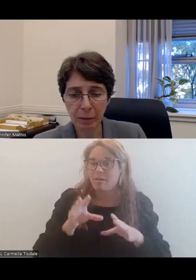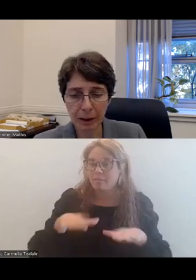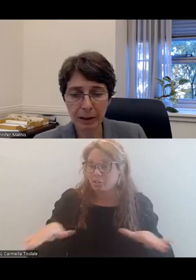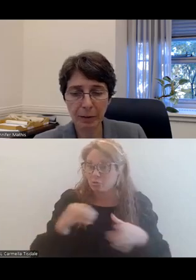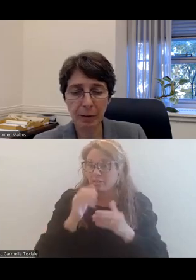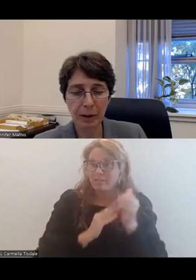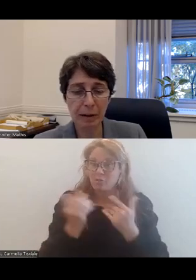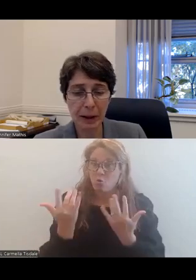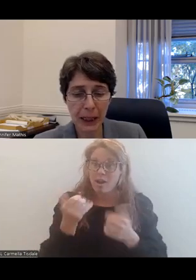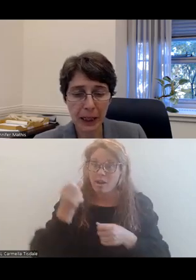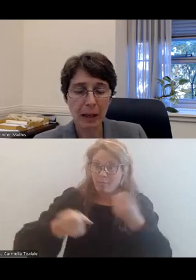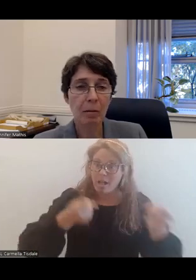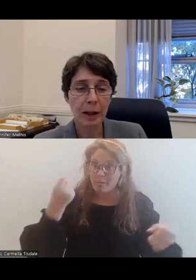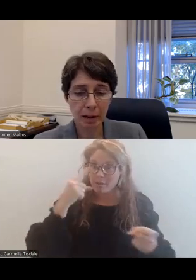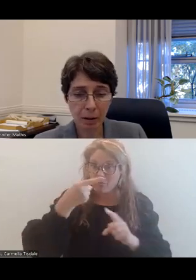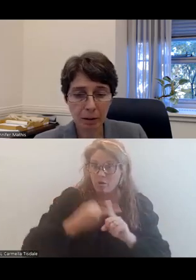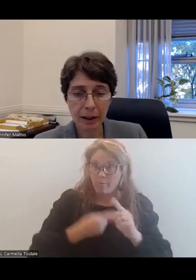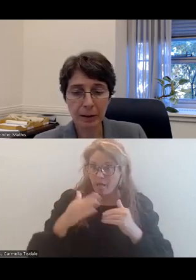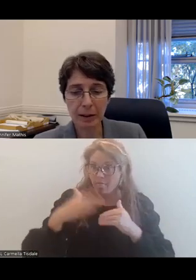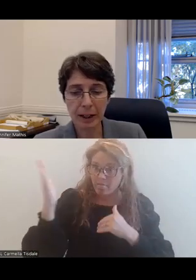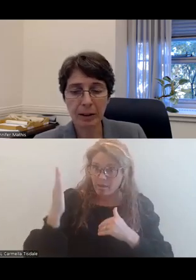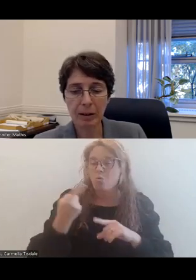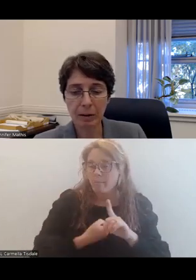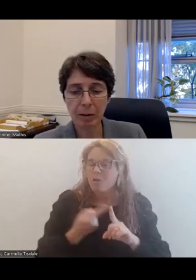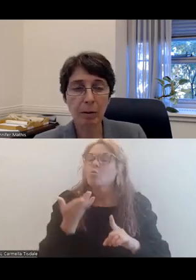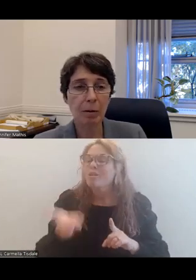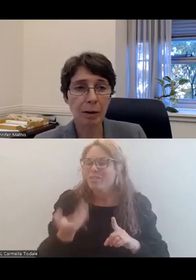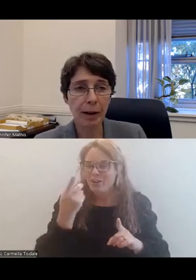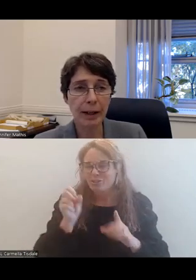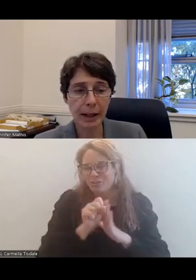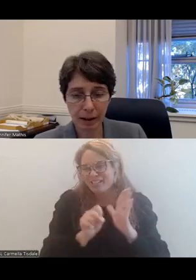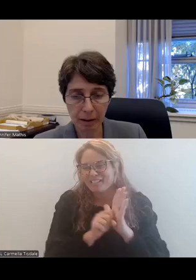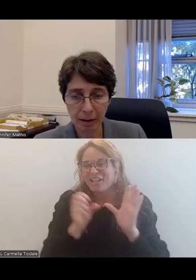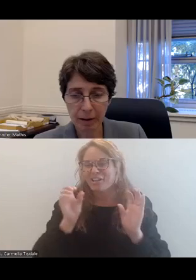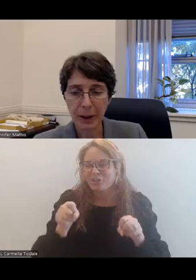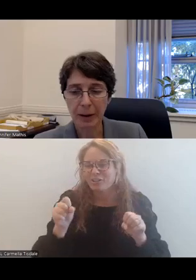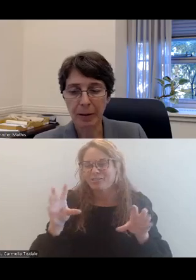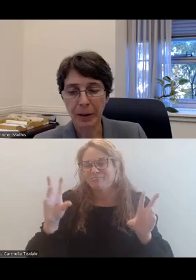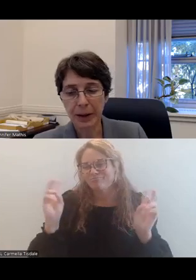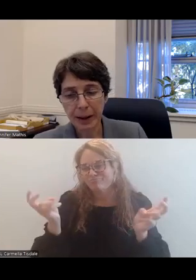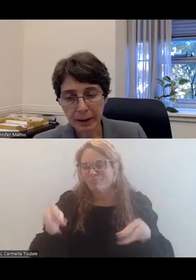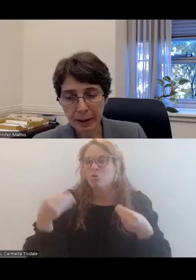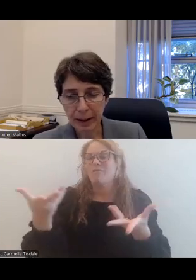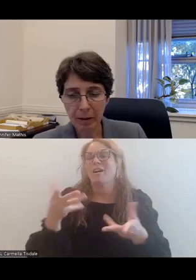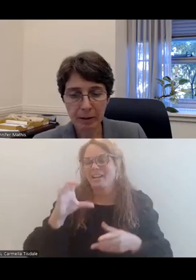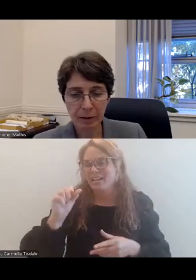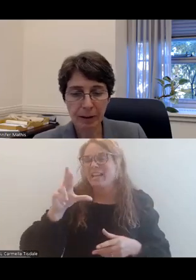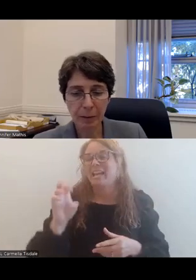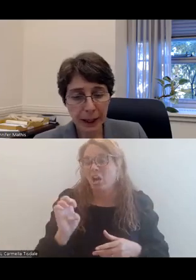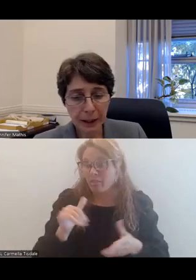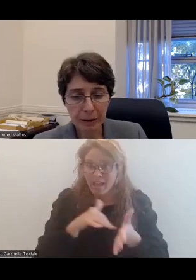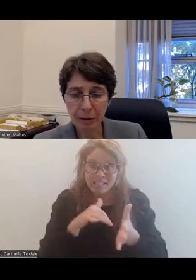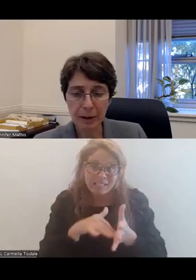and who were awaiting placement for more than a month were there only so the state could, quote unquote, provide care. That study